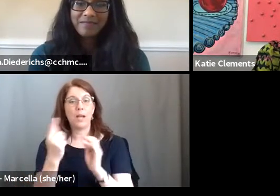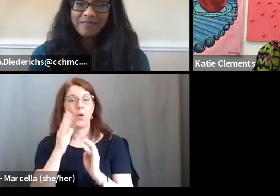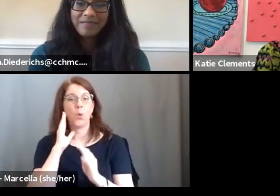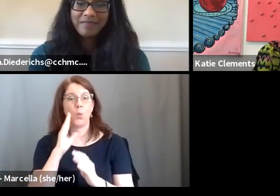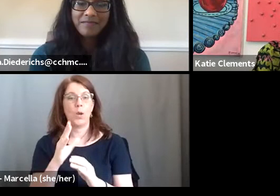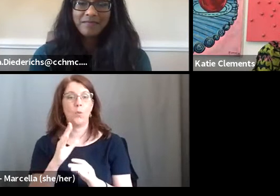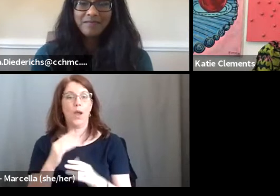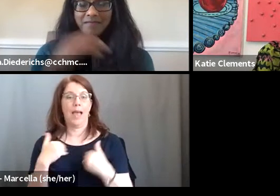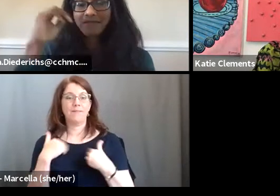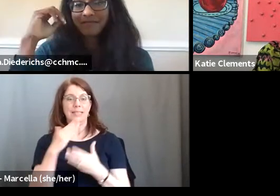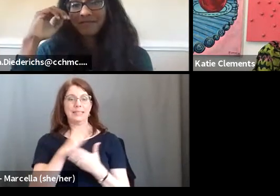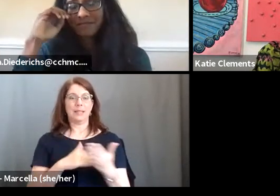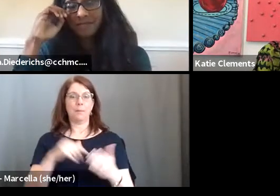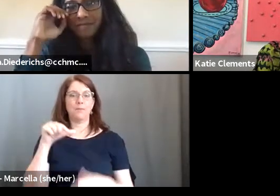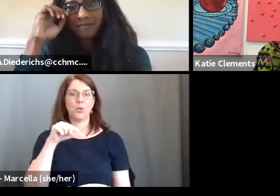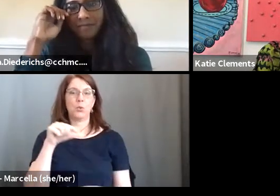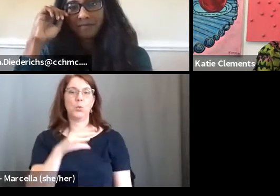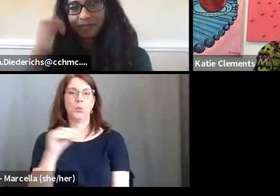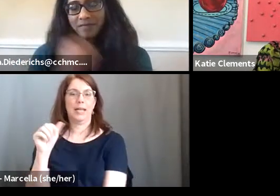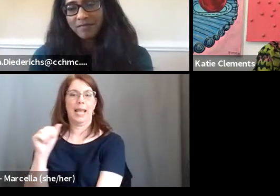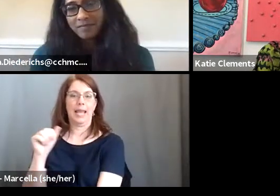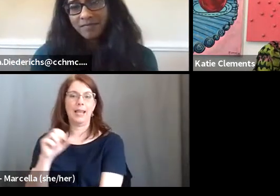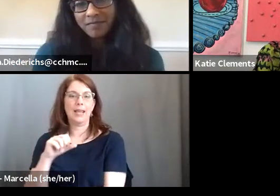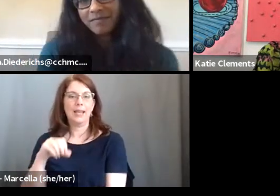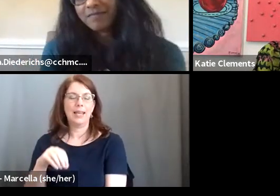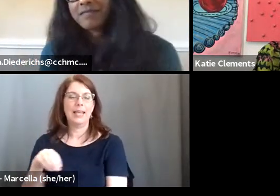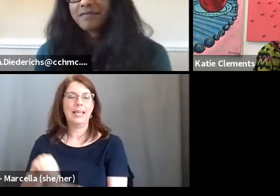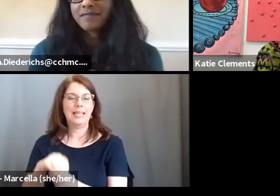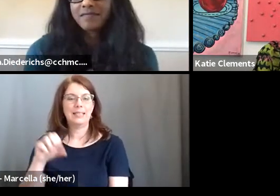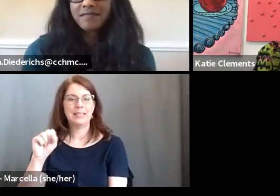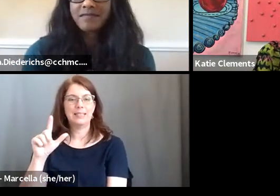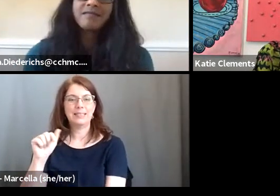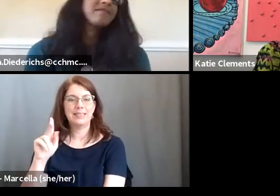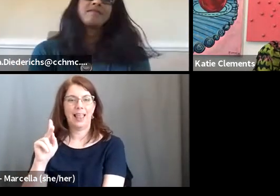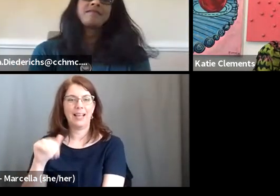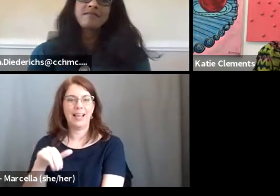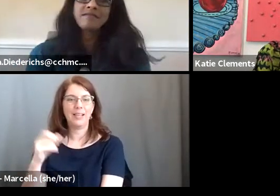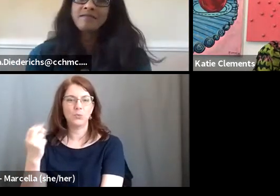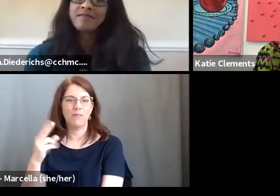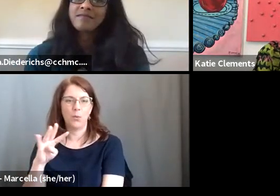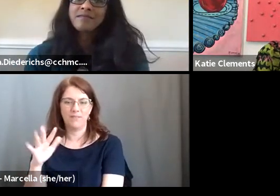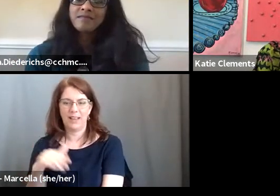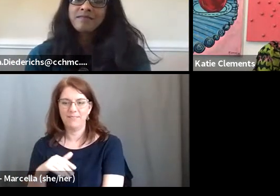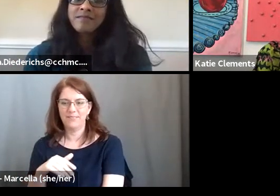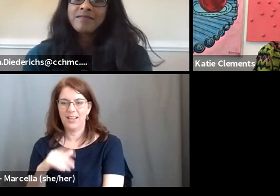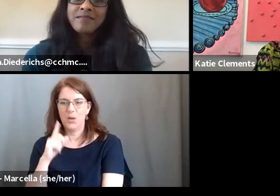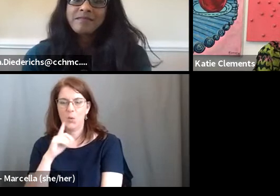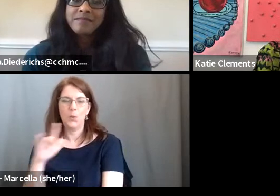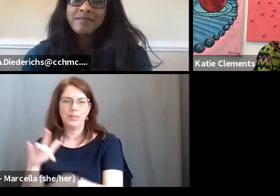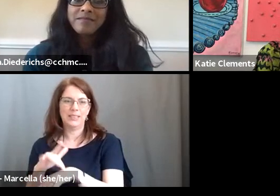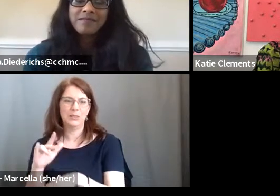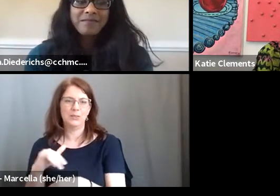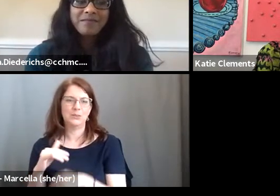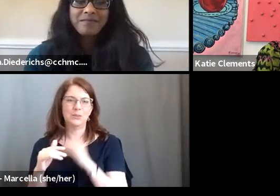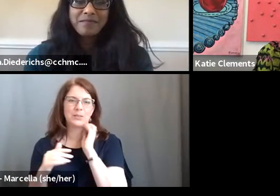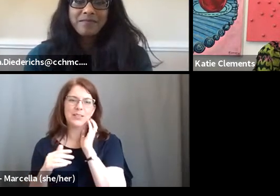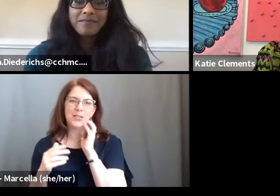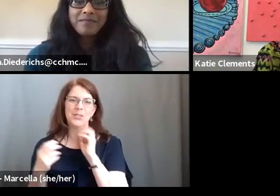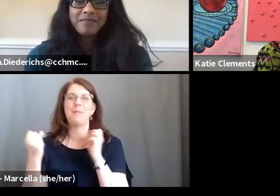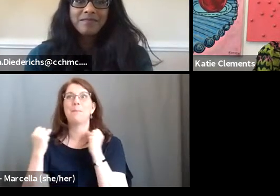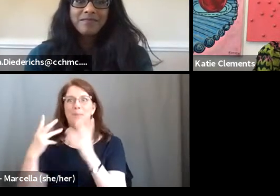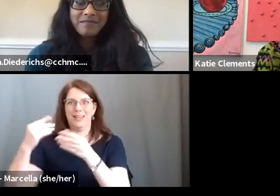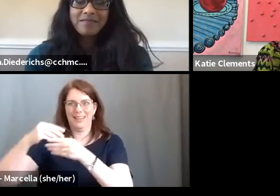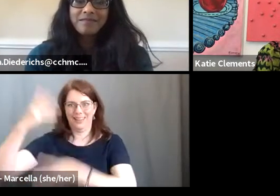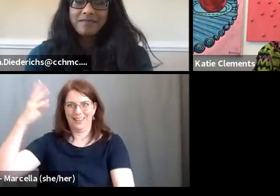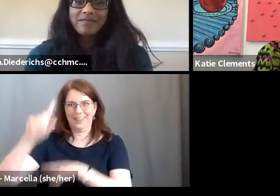to take some of the Q and a in the slack and the, um, in YouTube live at 12 45. So we'll, we'll get into those. There's already a whole bunch of questions